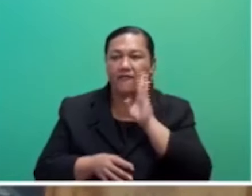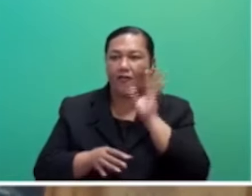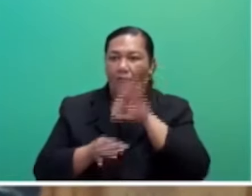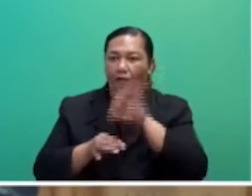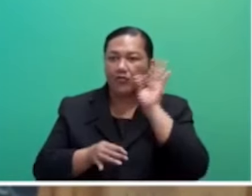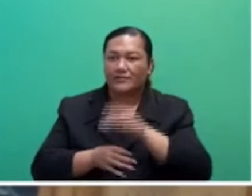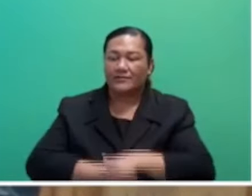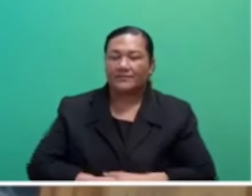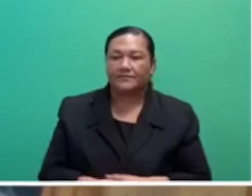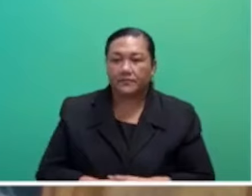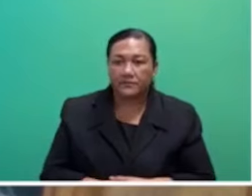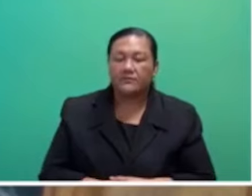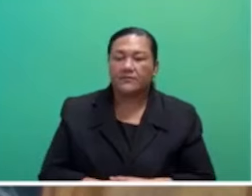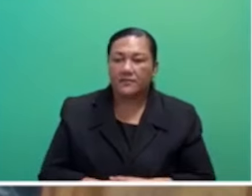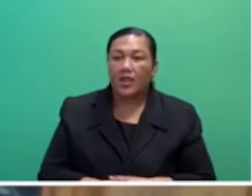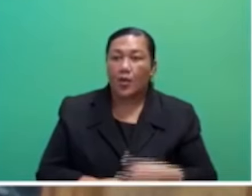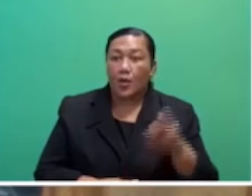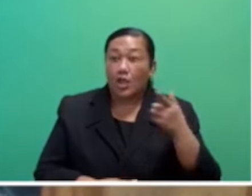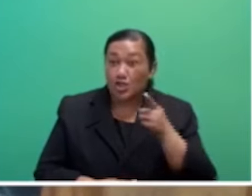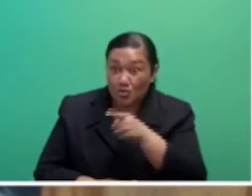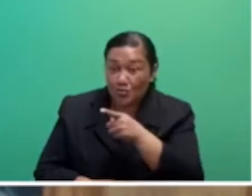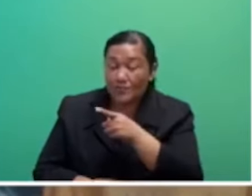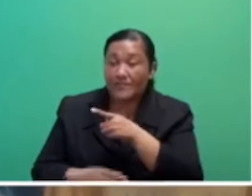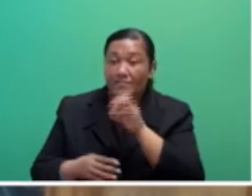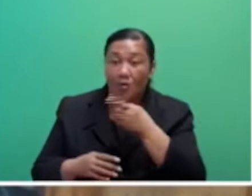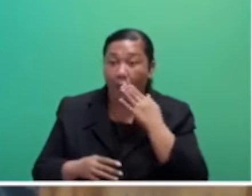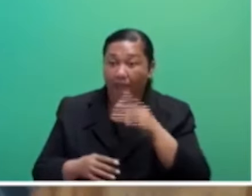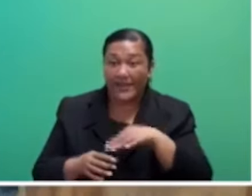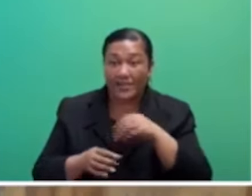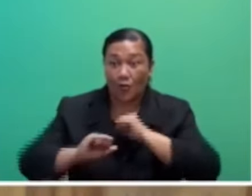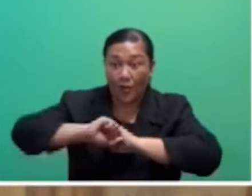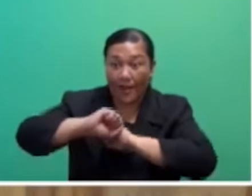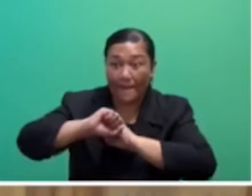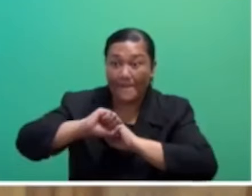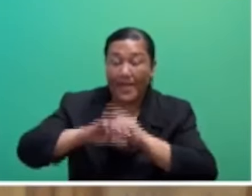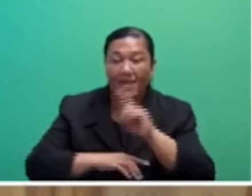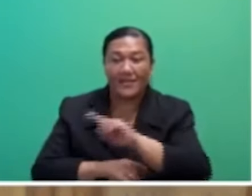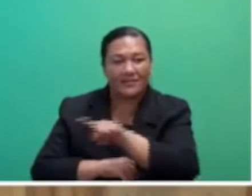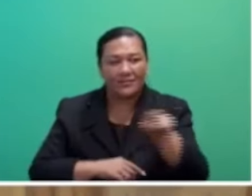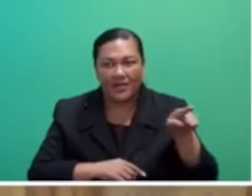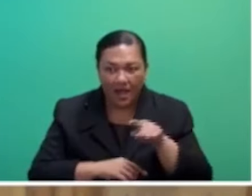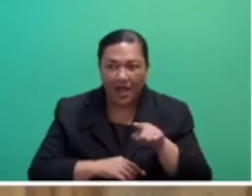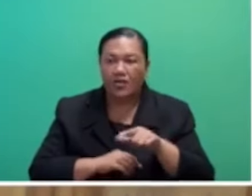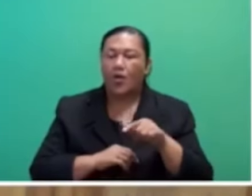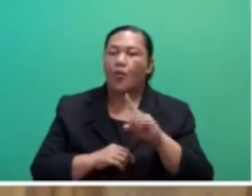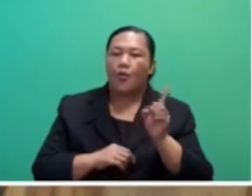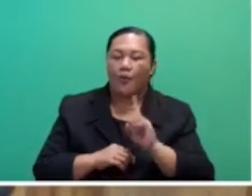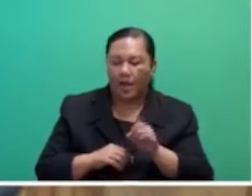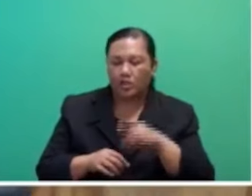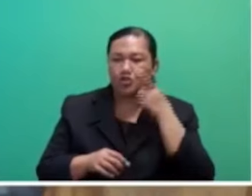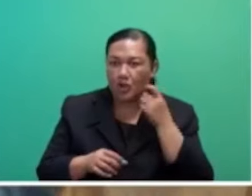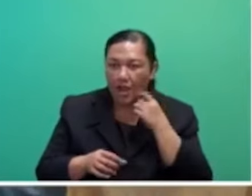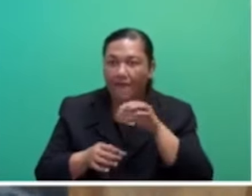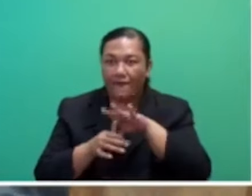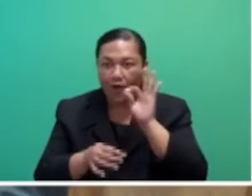doorsteps in trying to win their votes. But when they come into your various office space, they are told to make appointments.